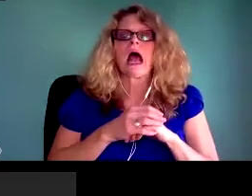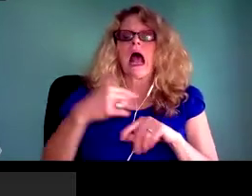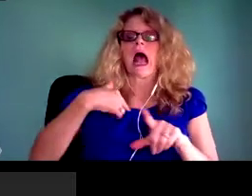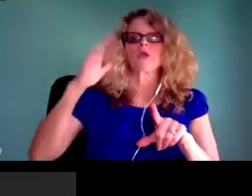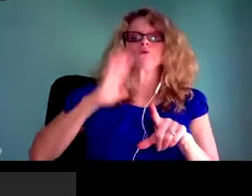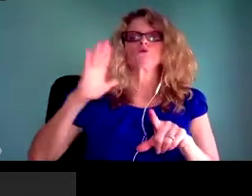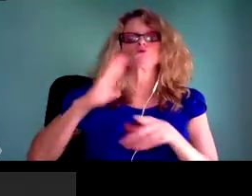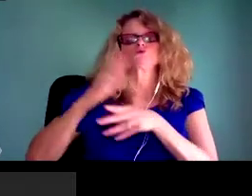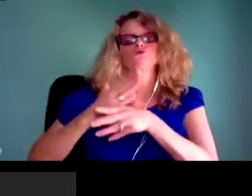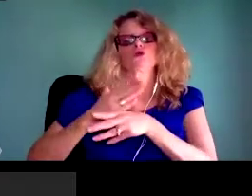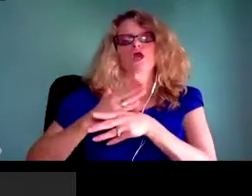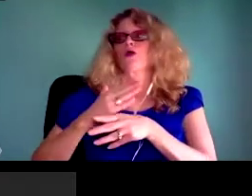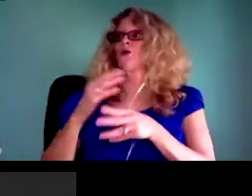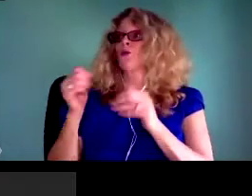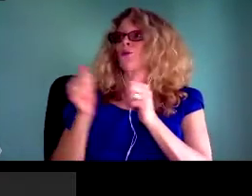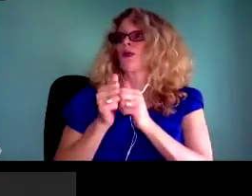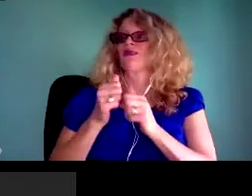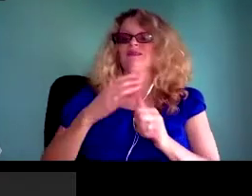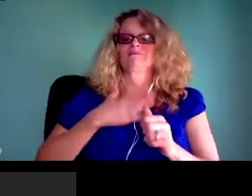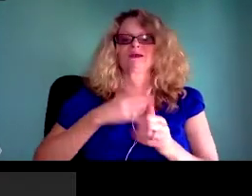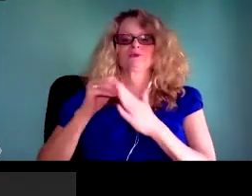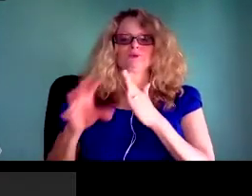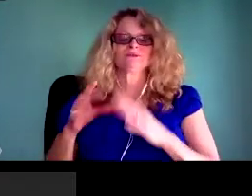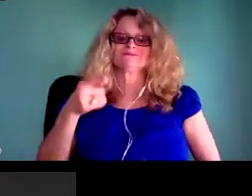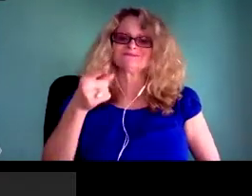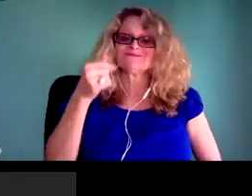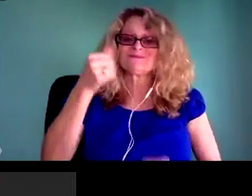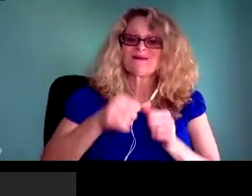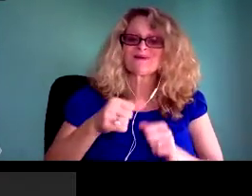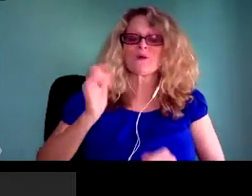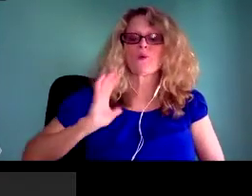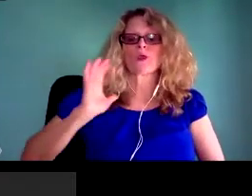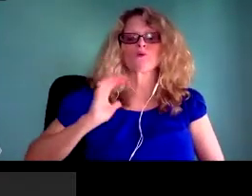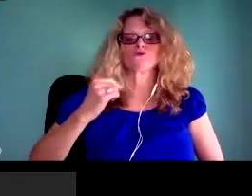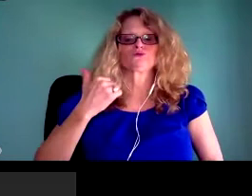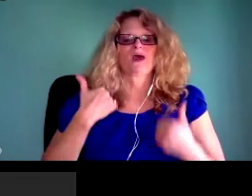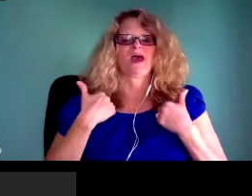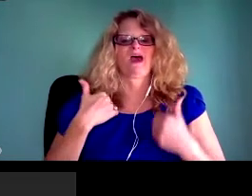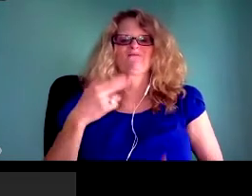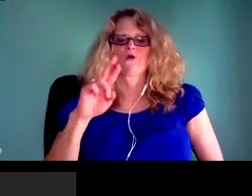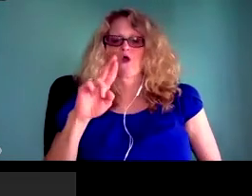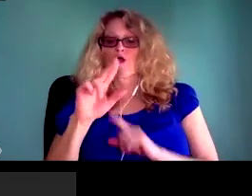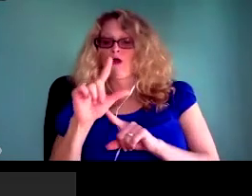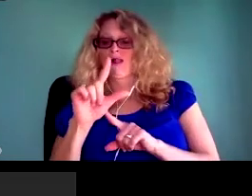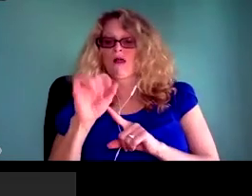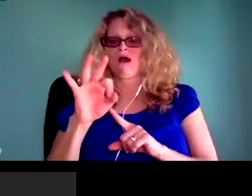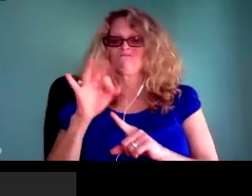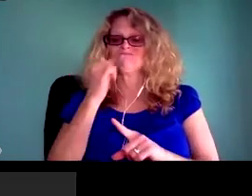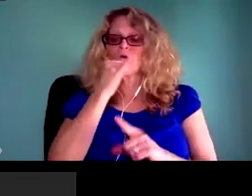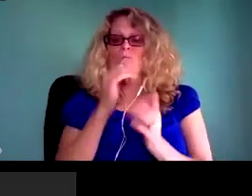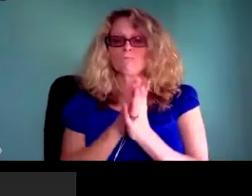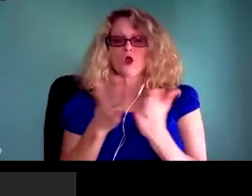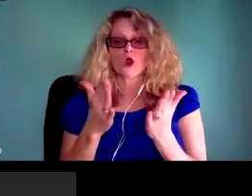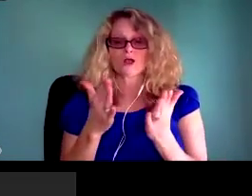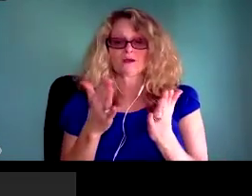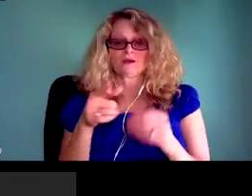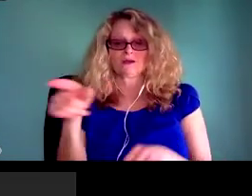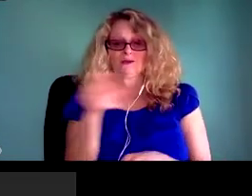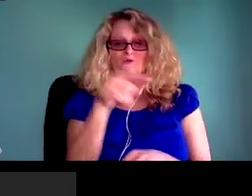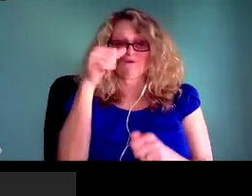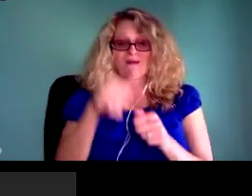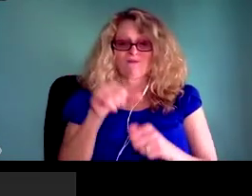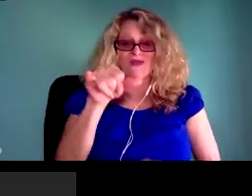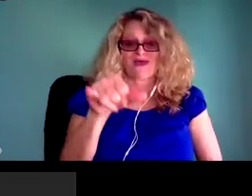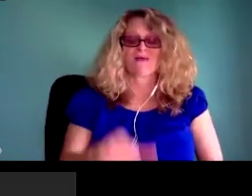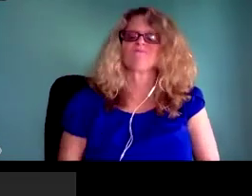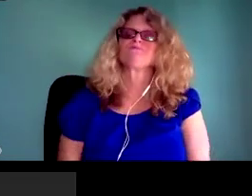on the web and then displaying results for us in what felt like, let's say, maybe less complicated and